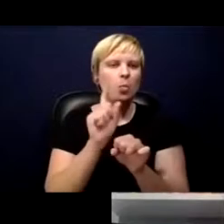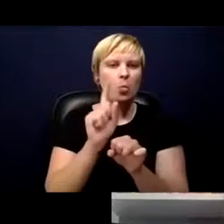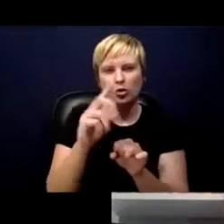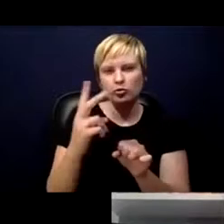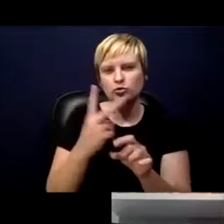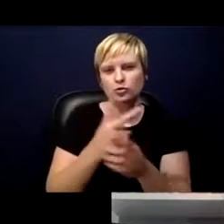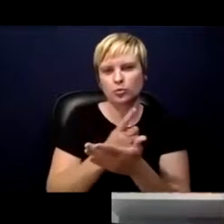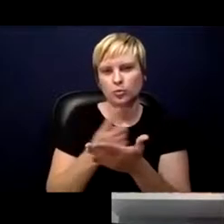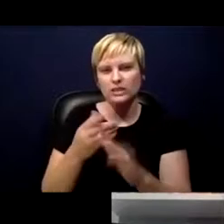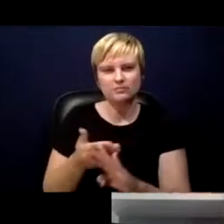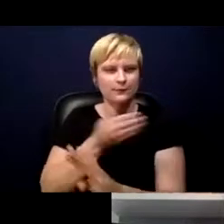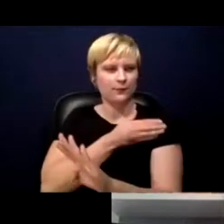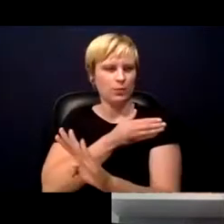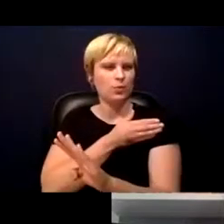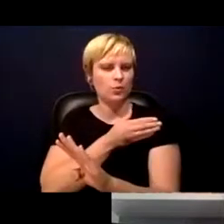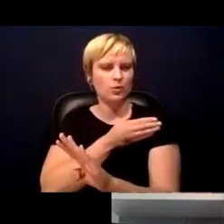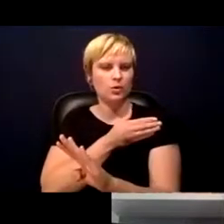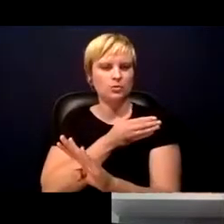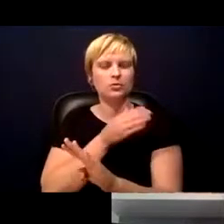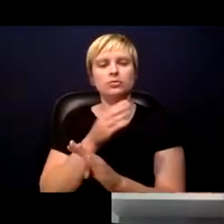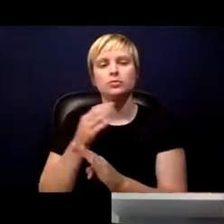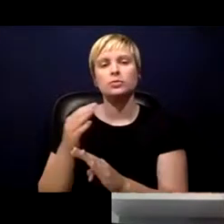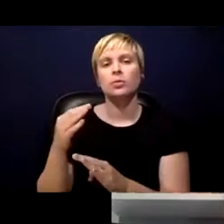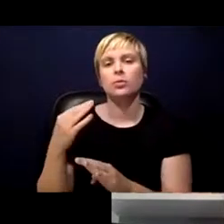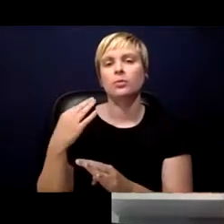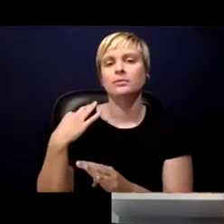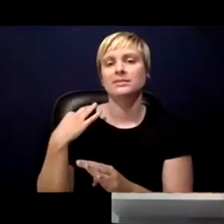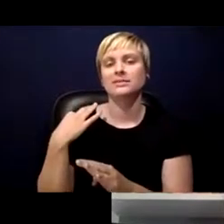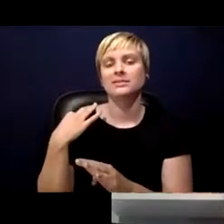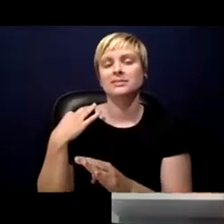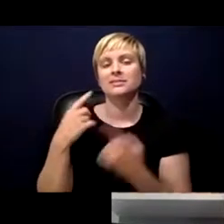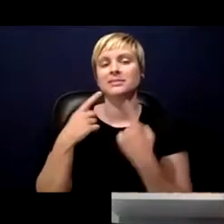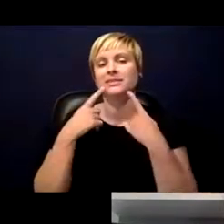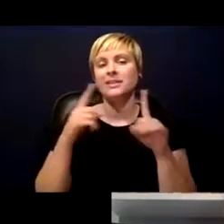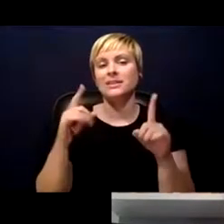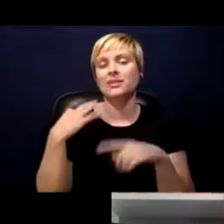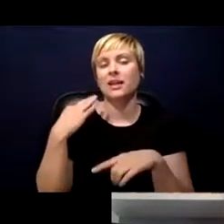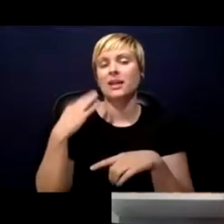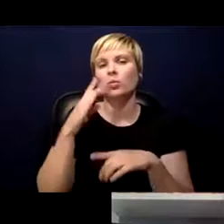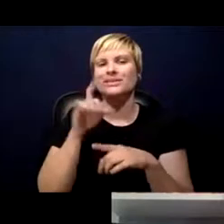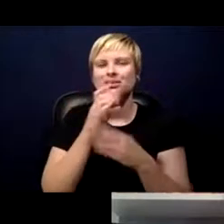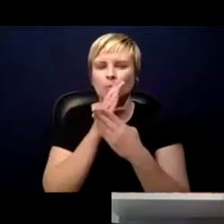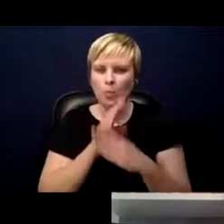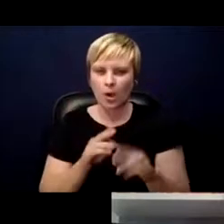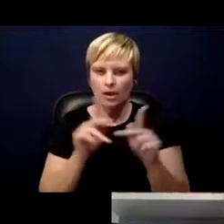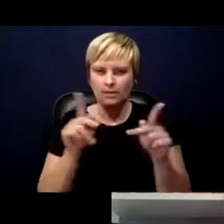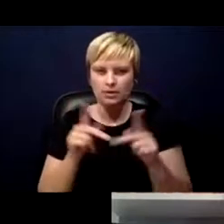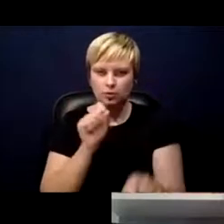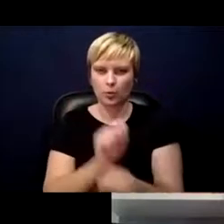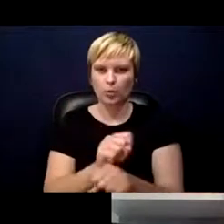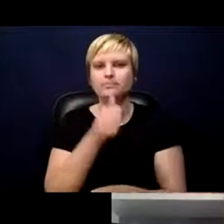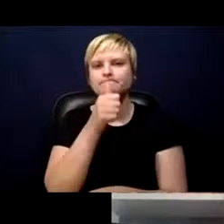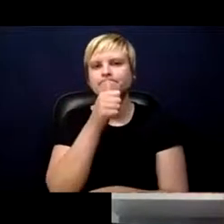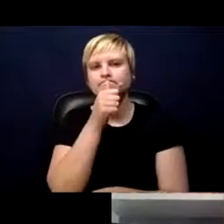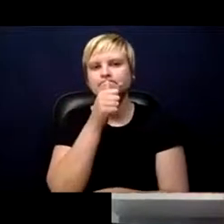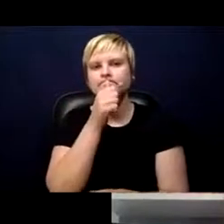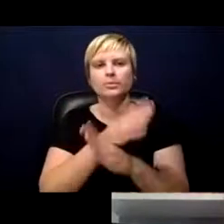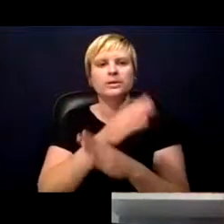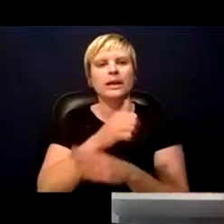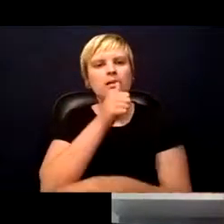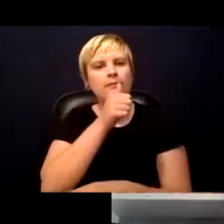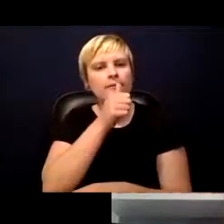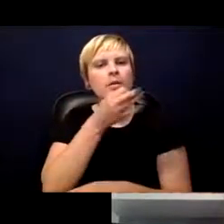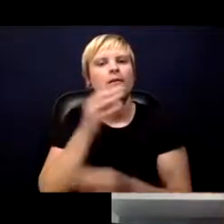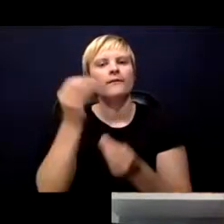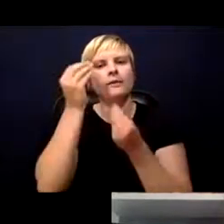successful candidates will also need a quiet place to work to protect the confidentiality of the data and the people